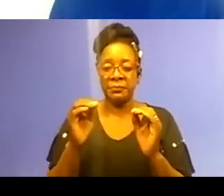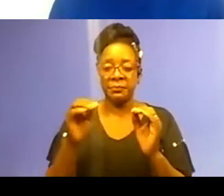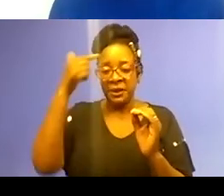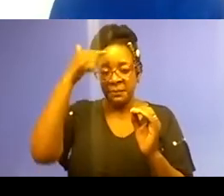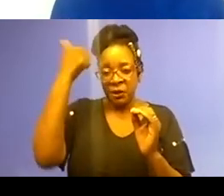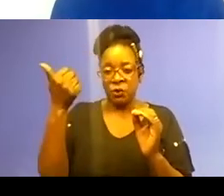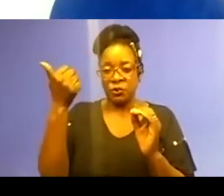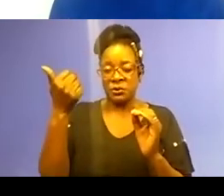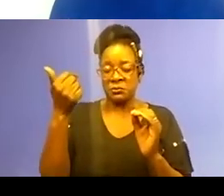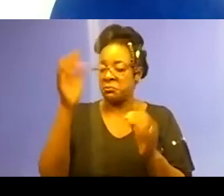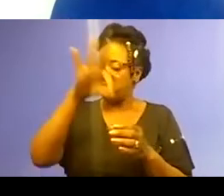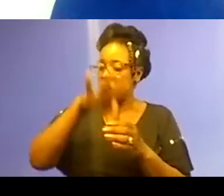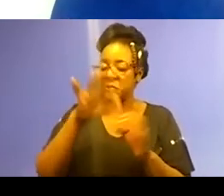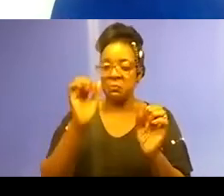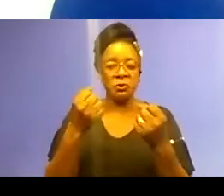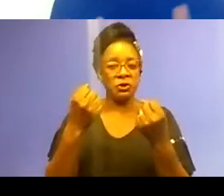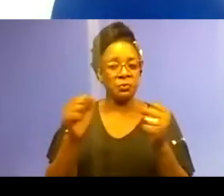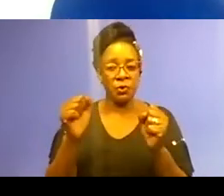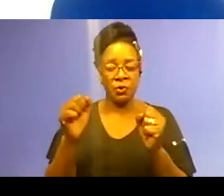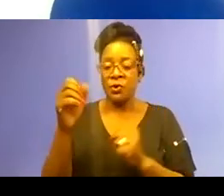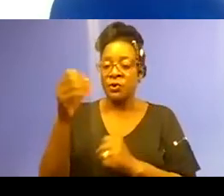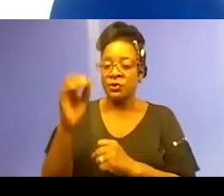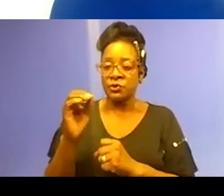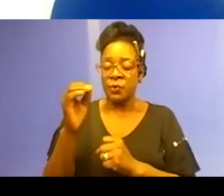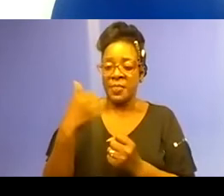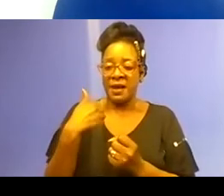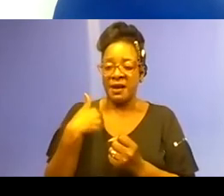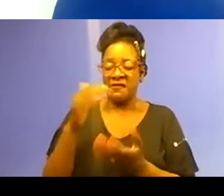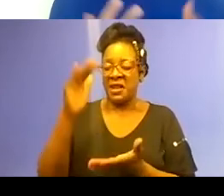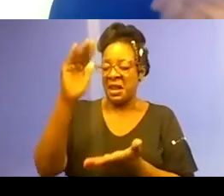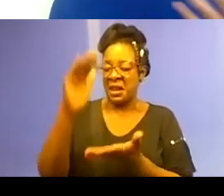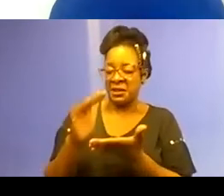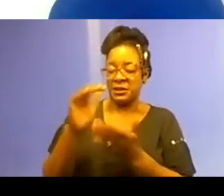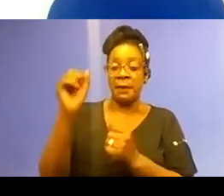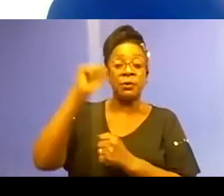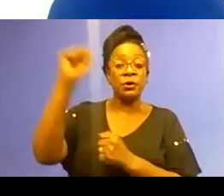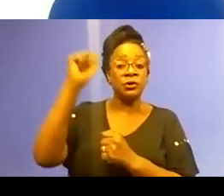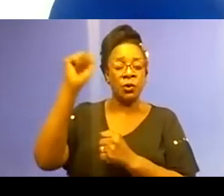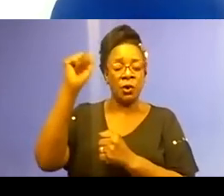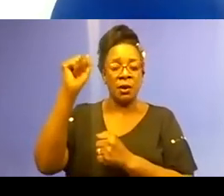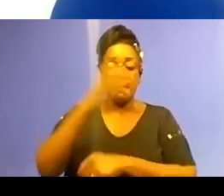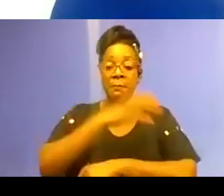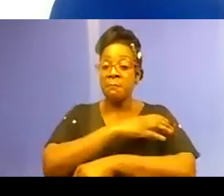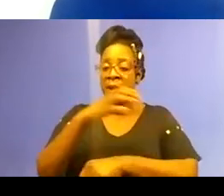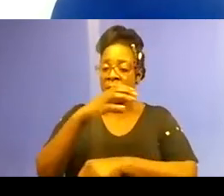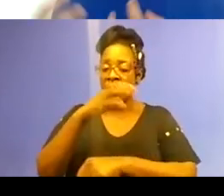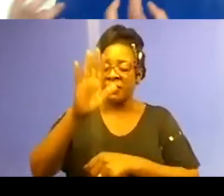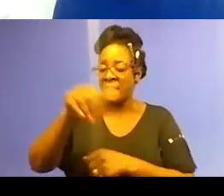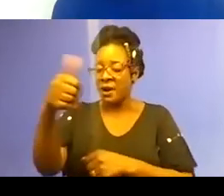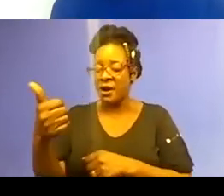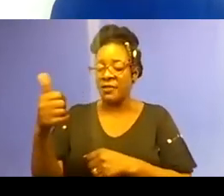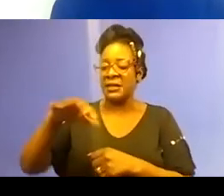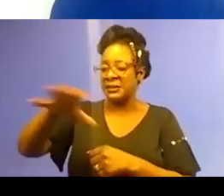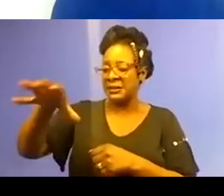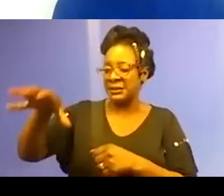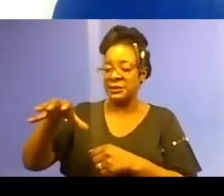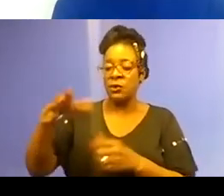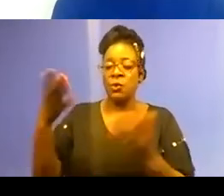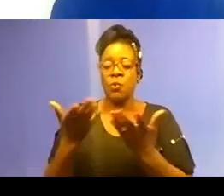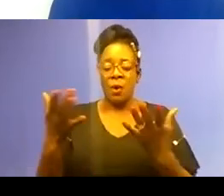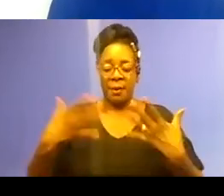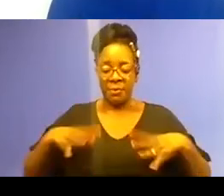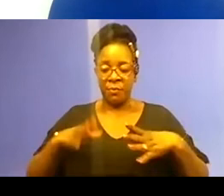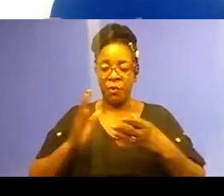have less political power than other states where white people are overrepresented. And if they did have that political